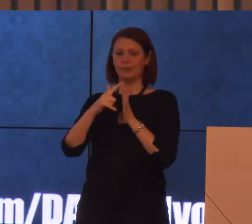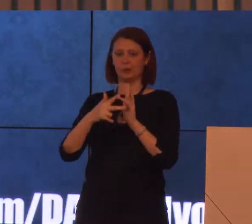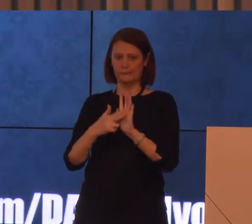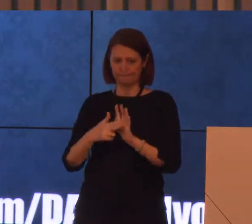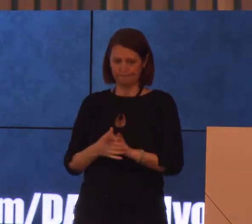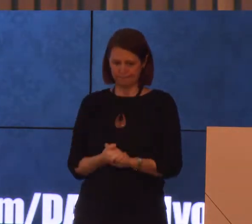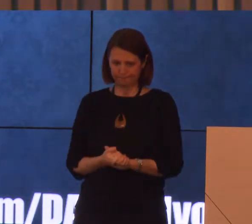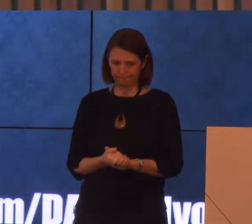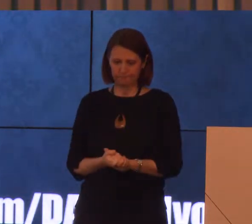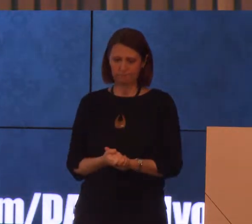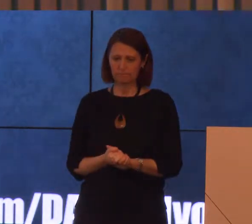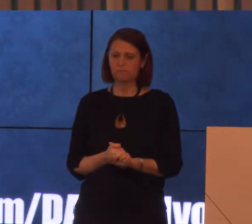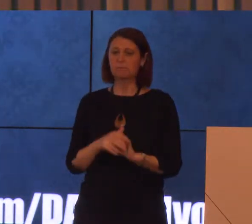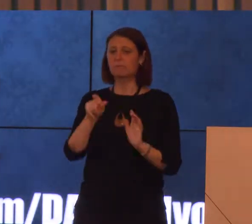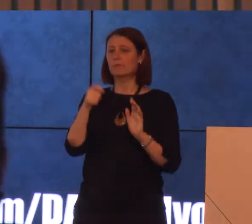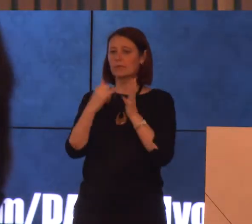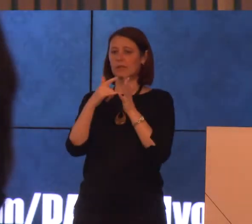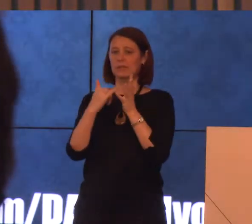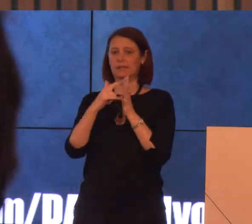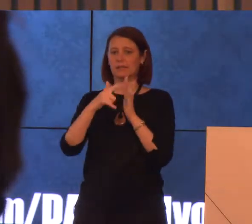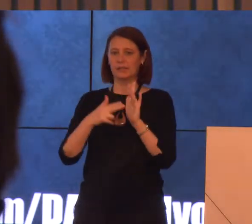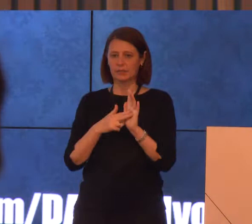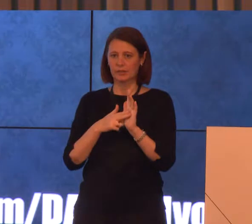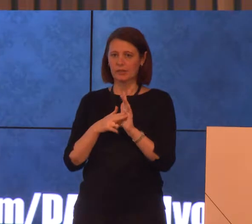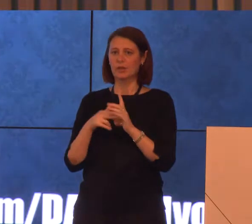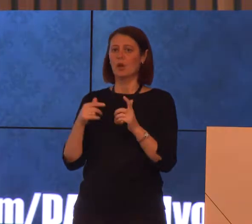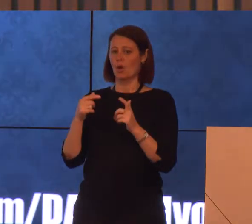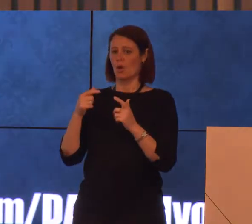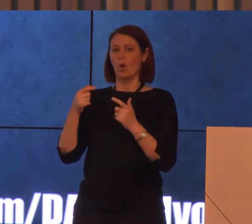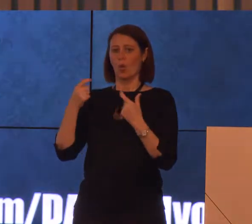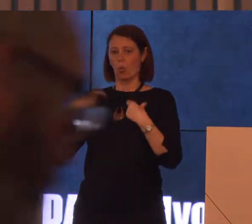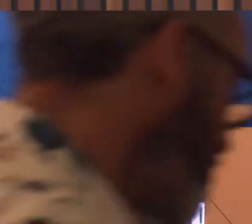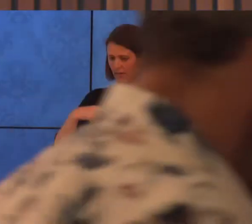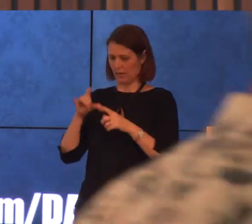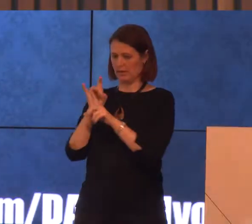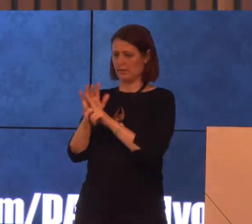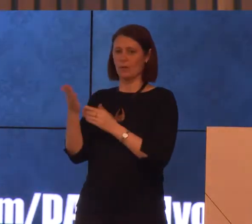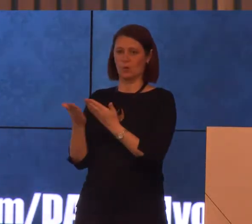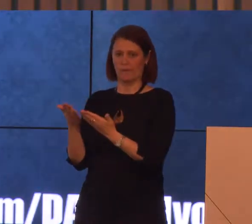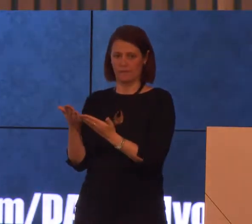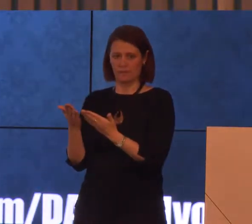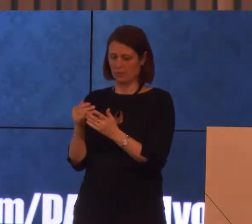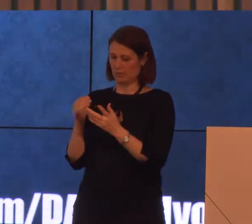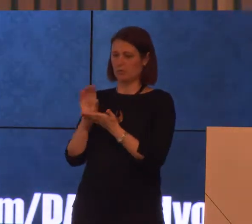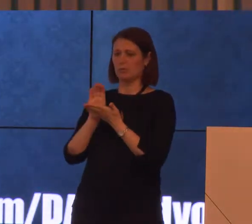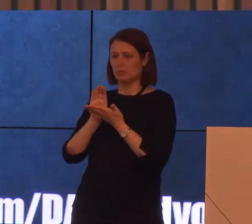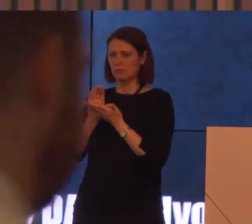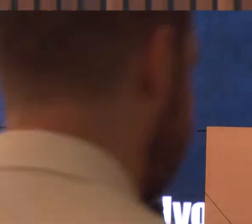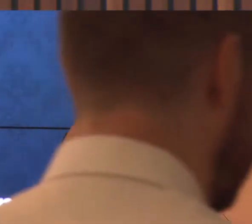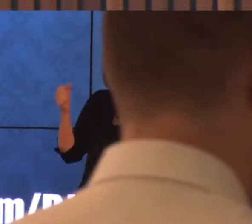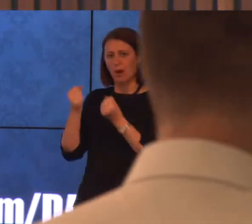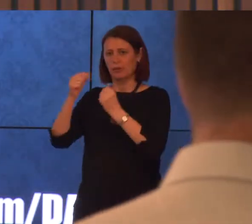And our next session is Welfare Self-Serve, Empowering People with Disabilities to Help Themselves.